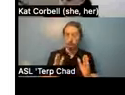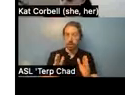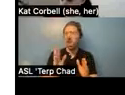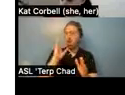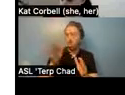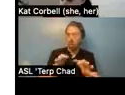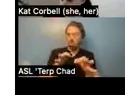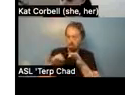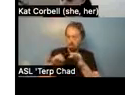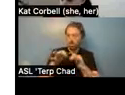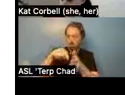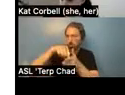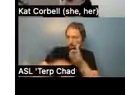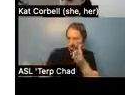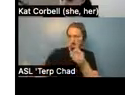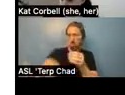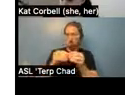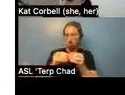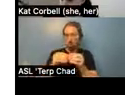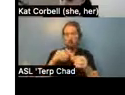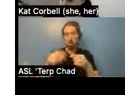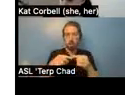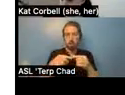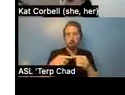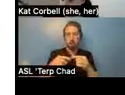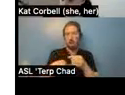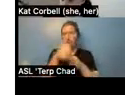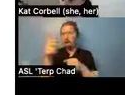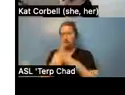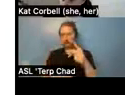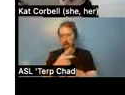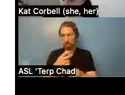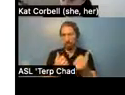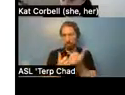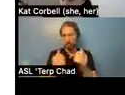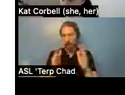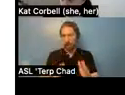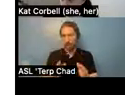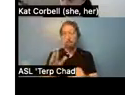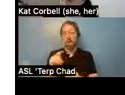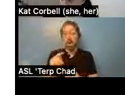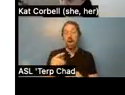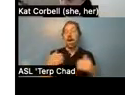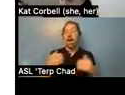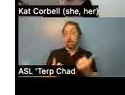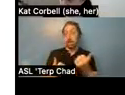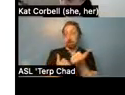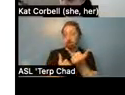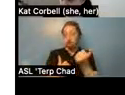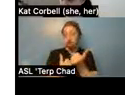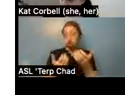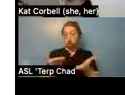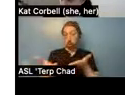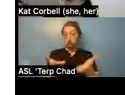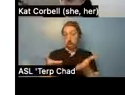transitional housing, but it's housing with supportive services in theory. And, um, I